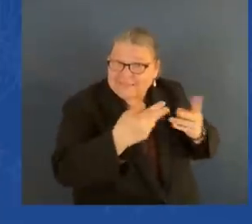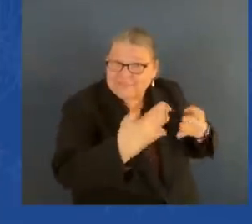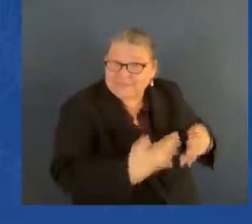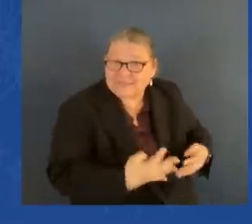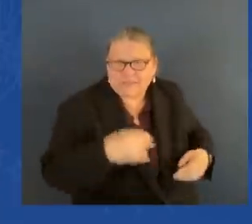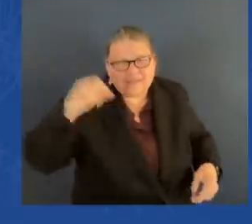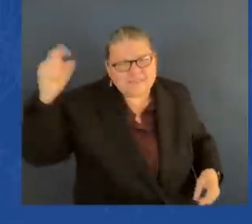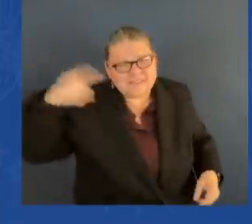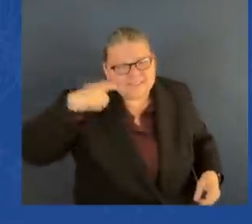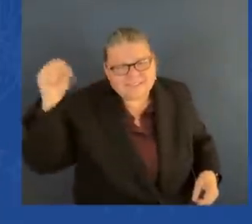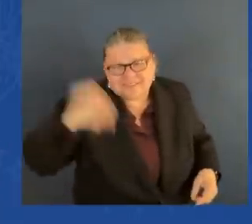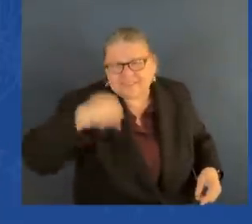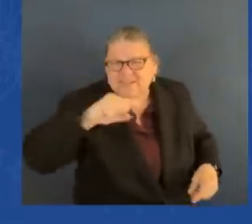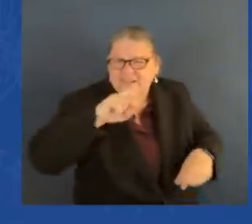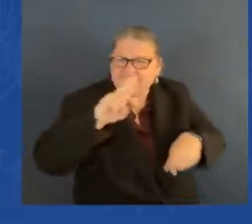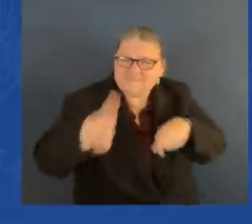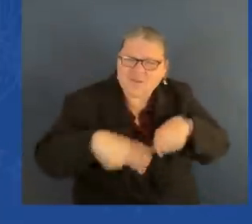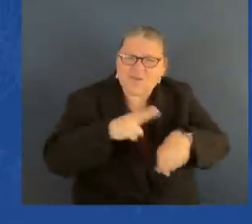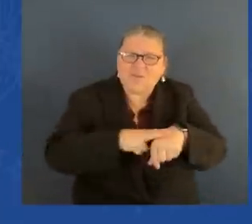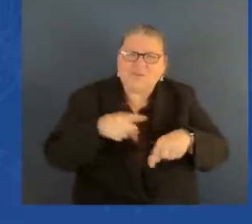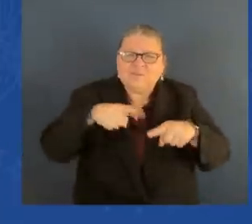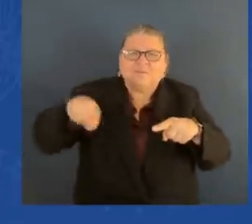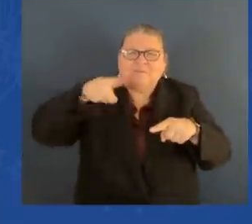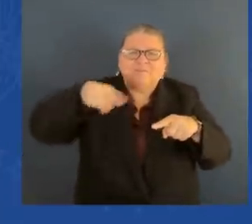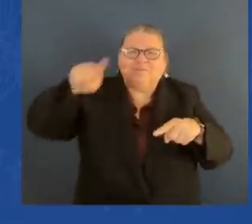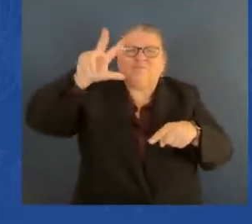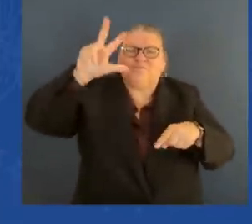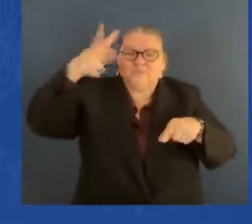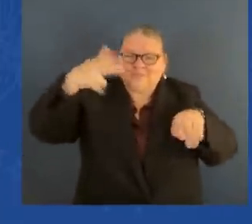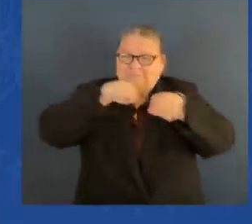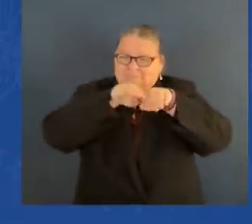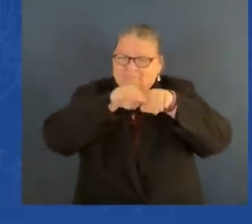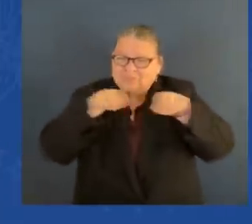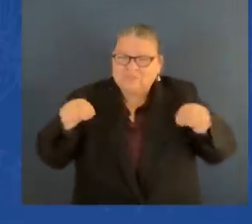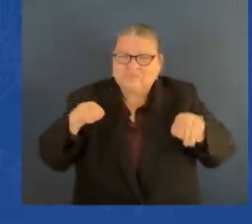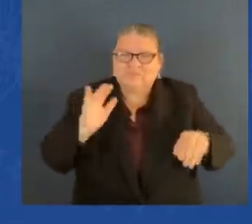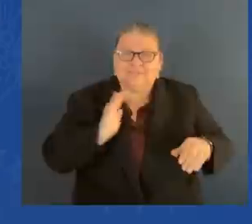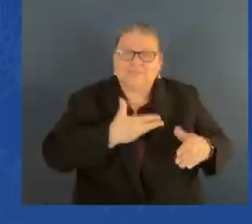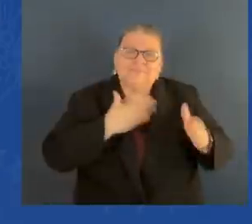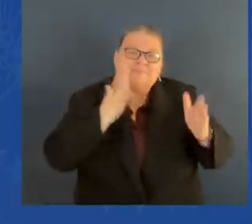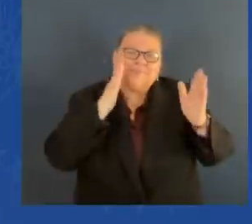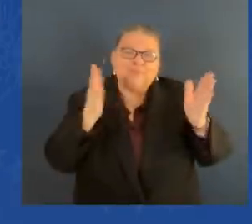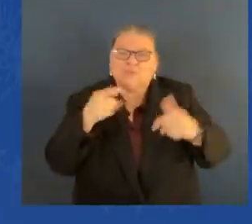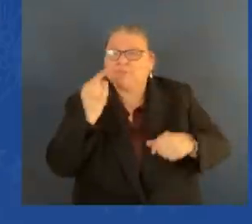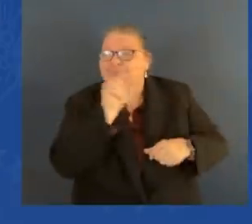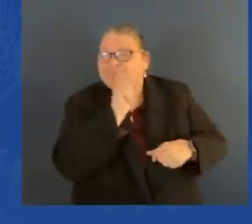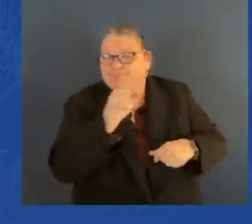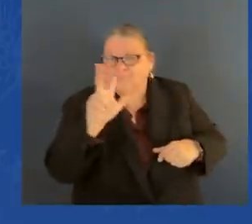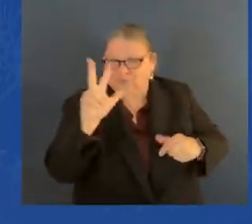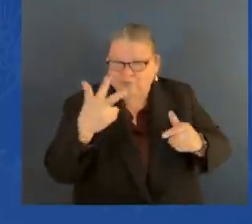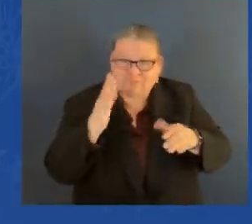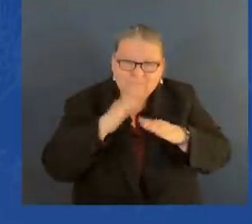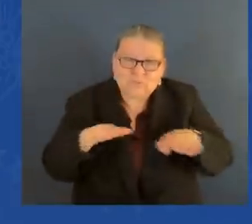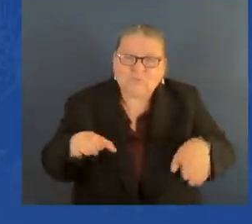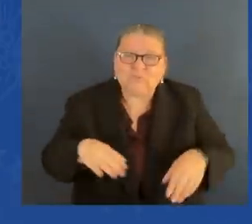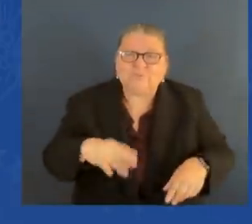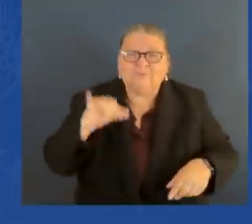the third floor and then to the end, there were bedrooms on the third floor. And he stopped in front of a door and opened it and just stared.